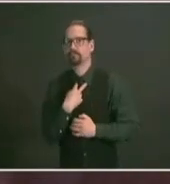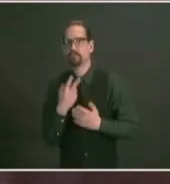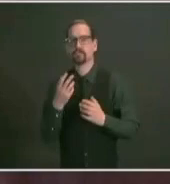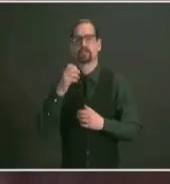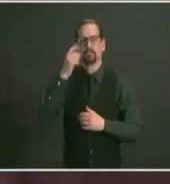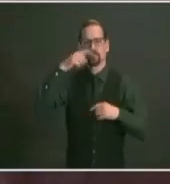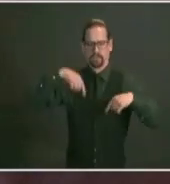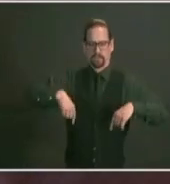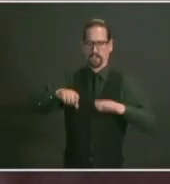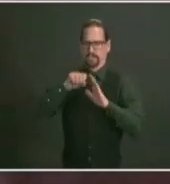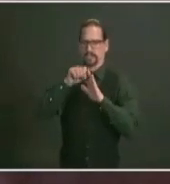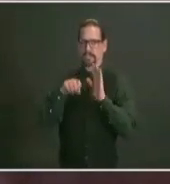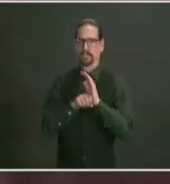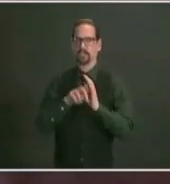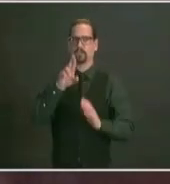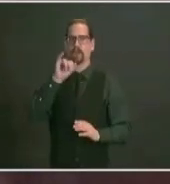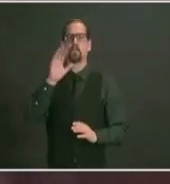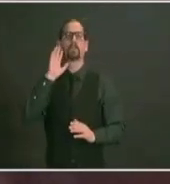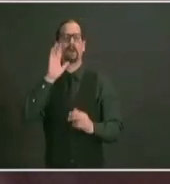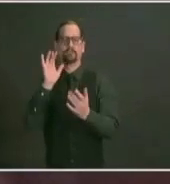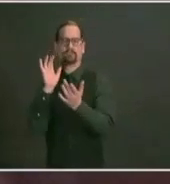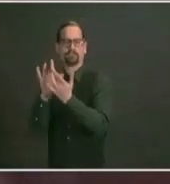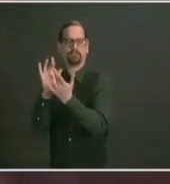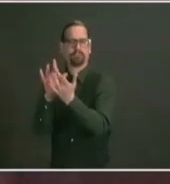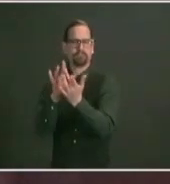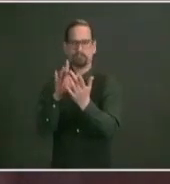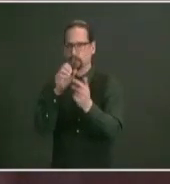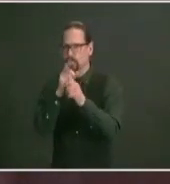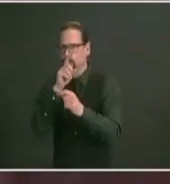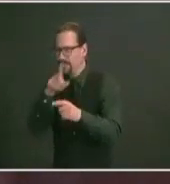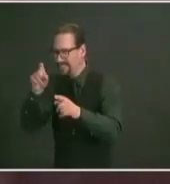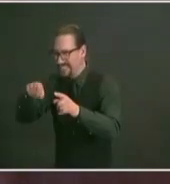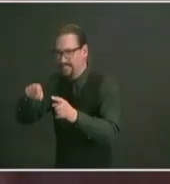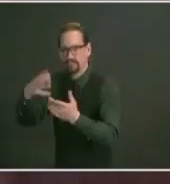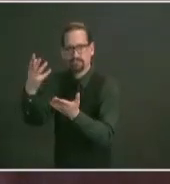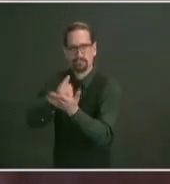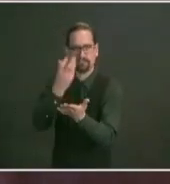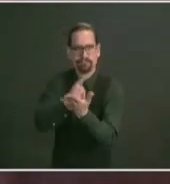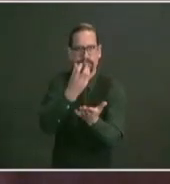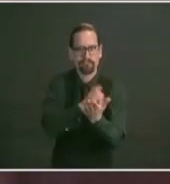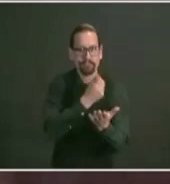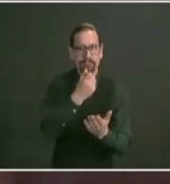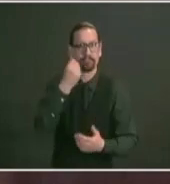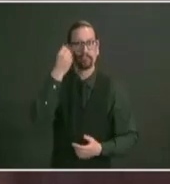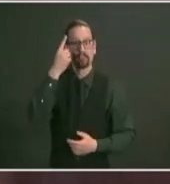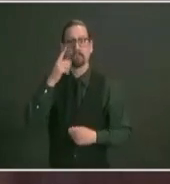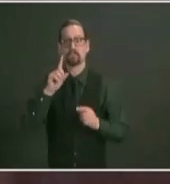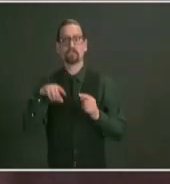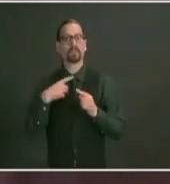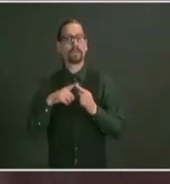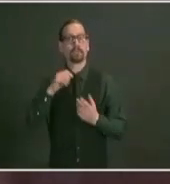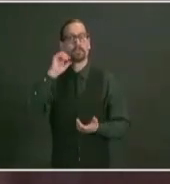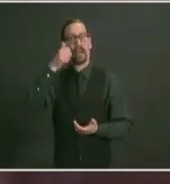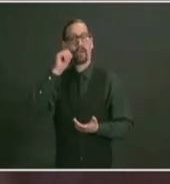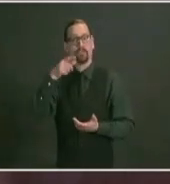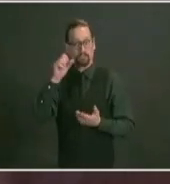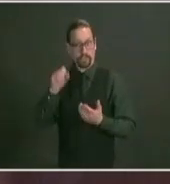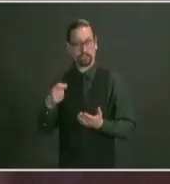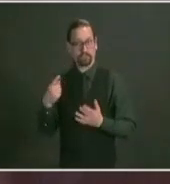administering shots as early as tomorrow though many people may not have appointments scheduled for a few more days